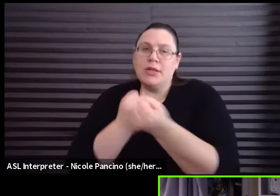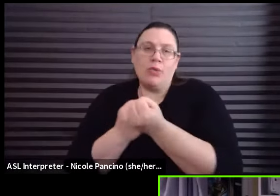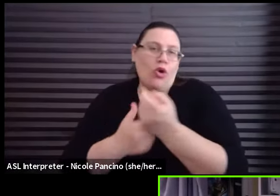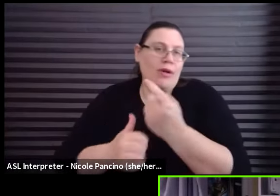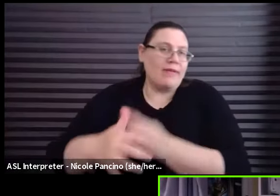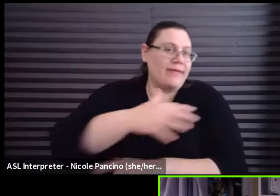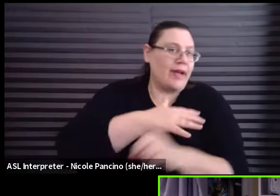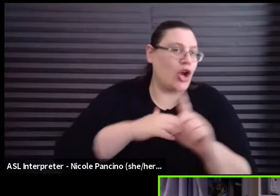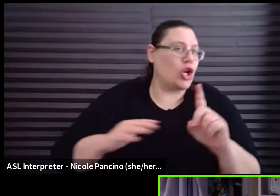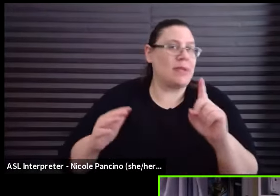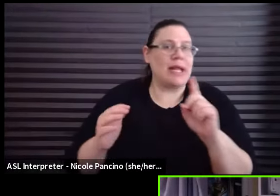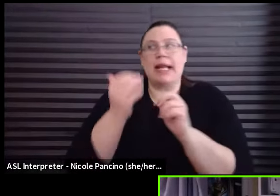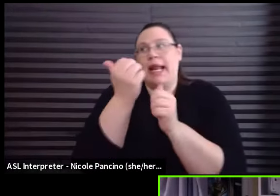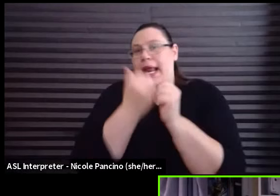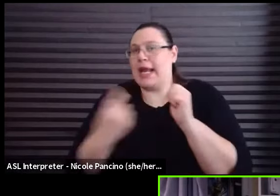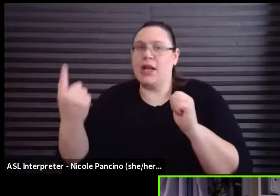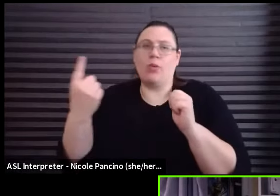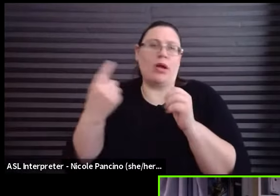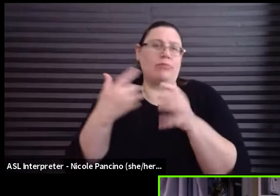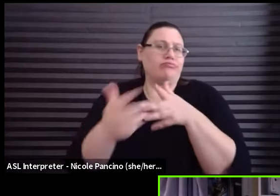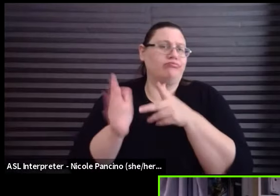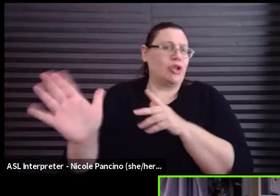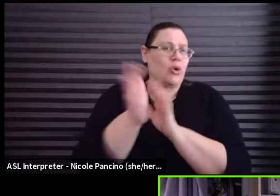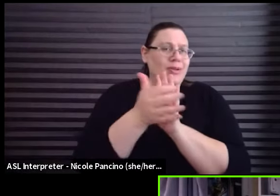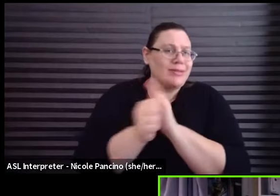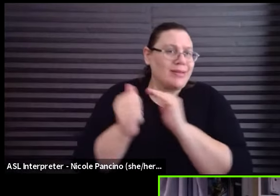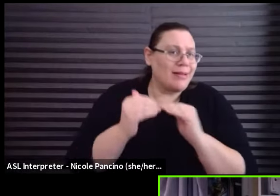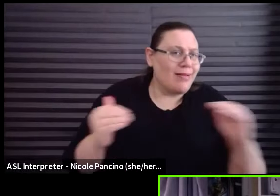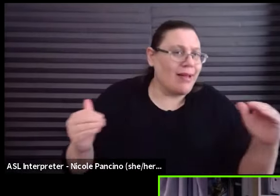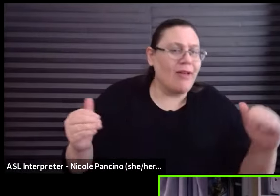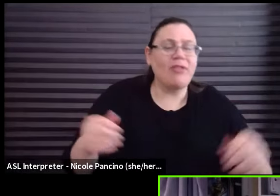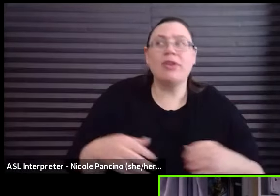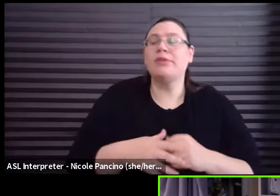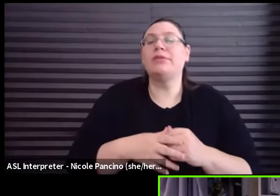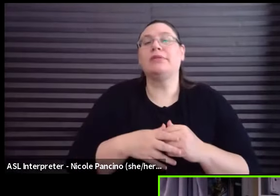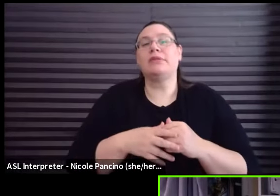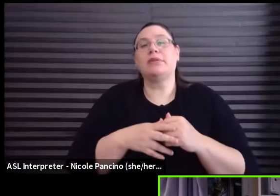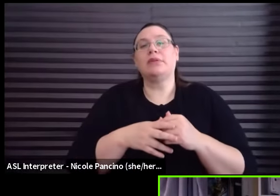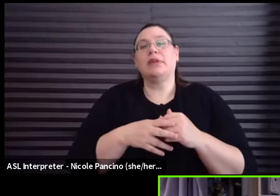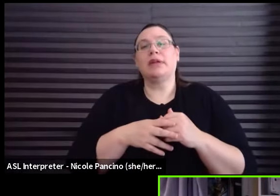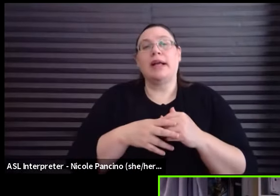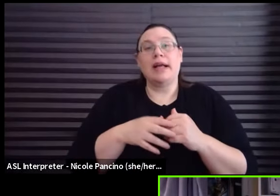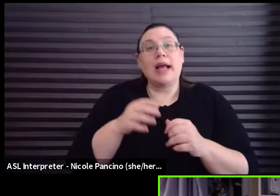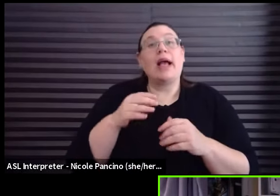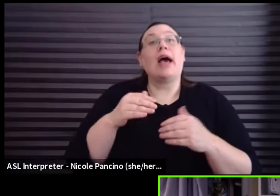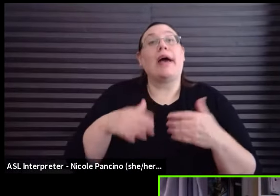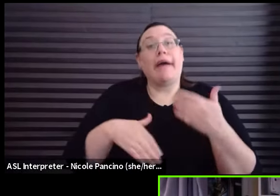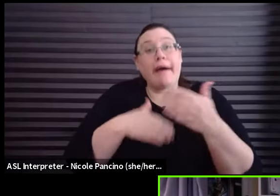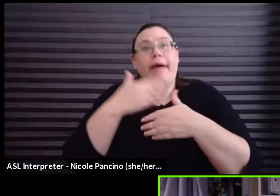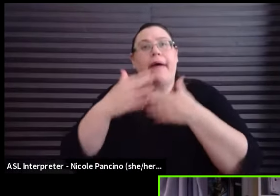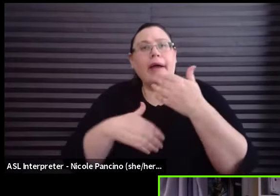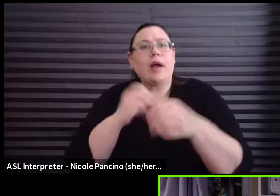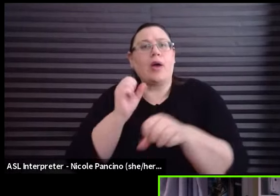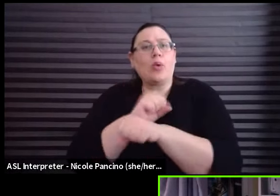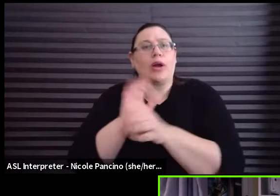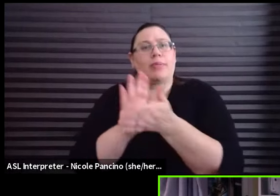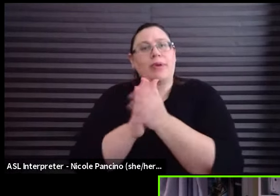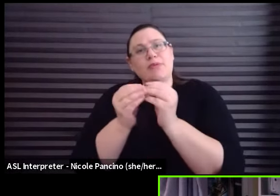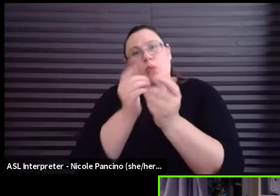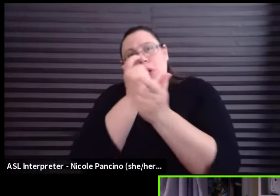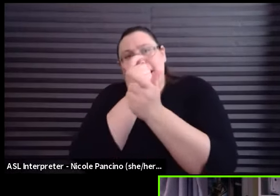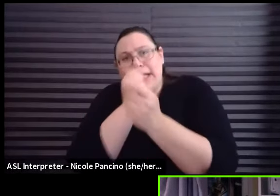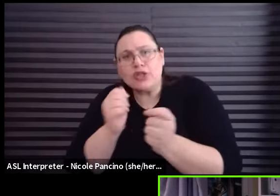for anybody at any skill level. And then as we go, the work gets even more interesting and more challenging as you